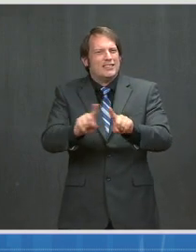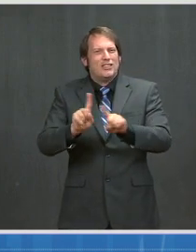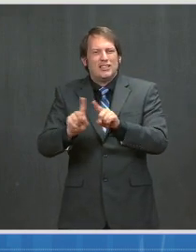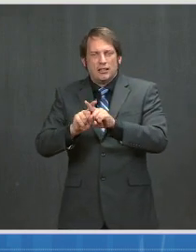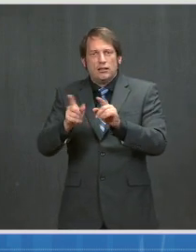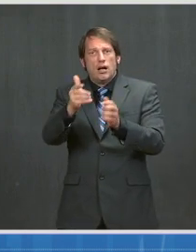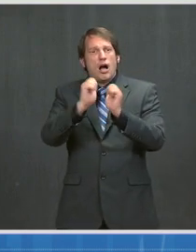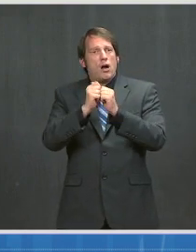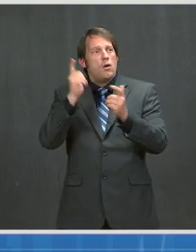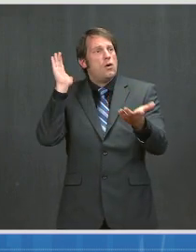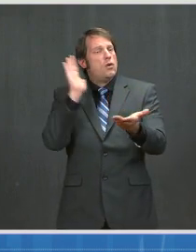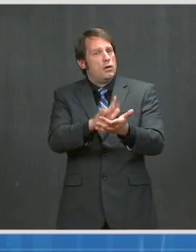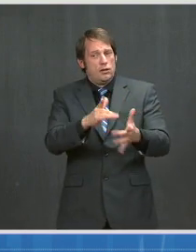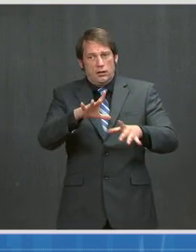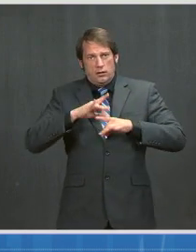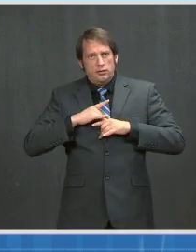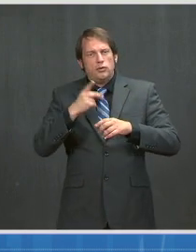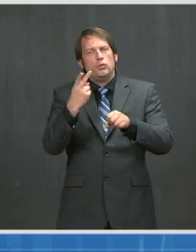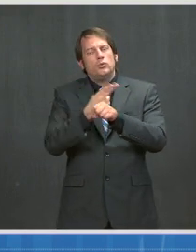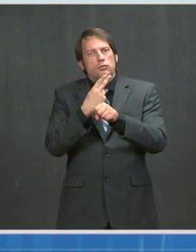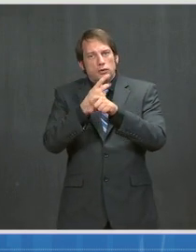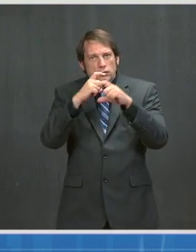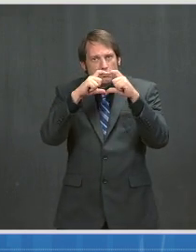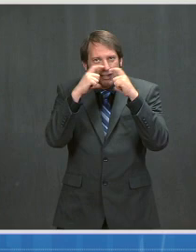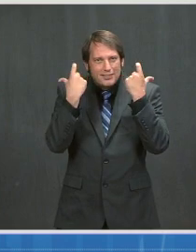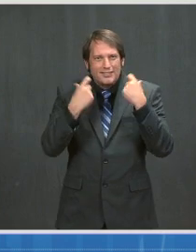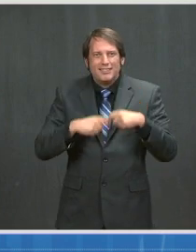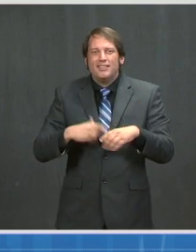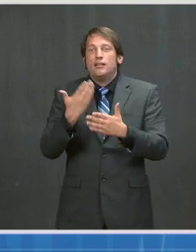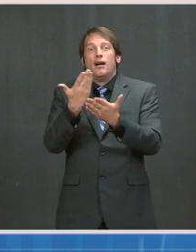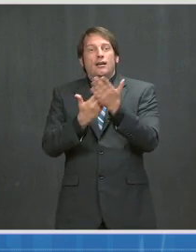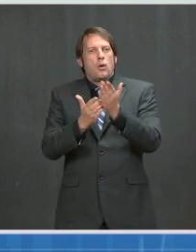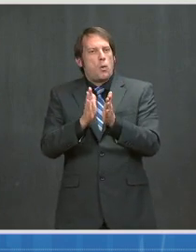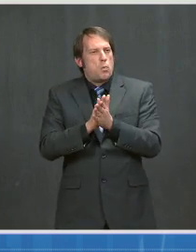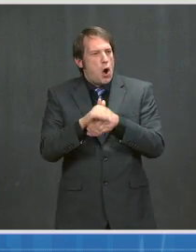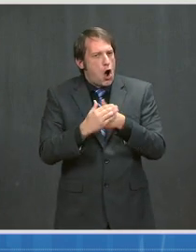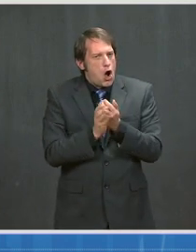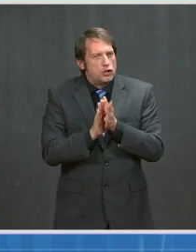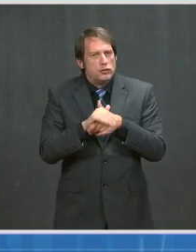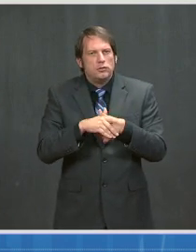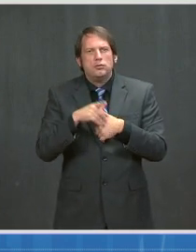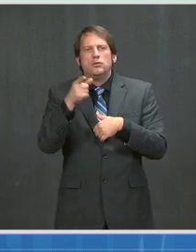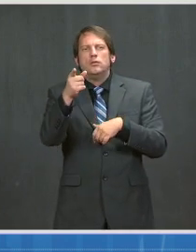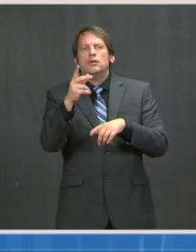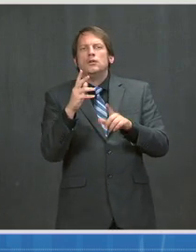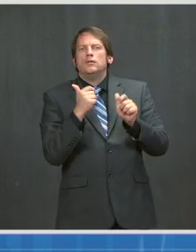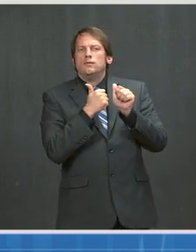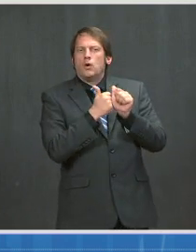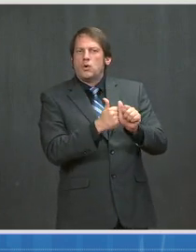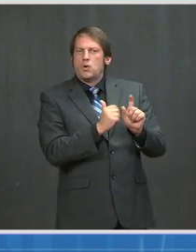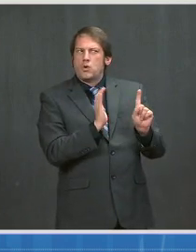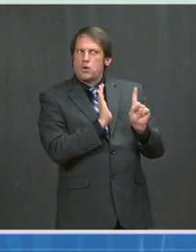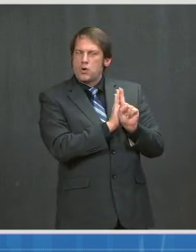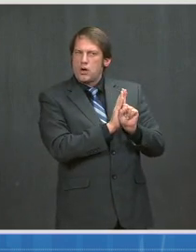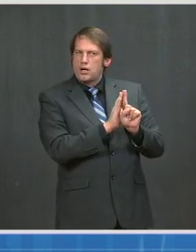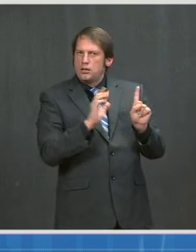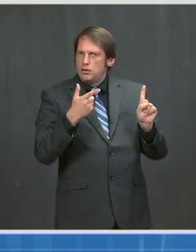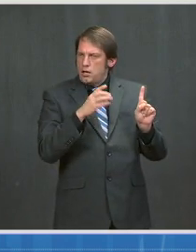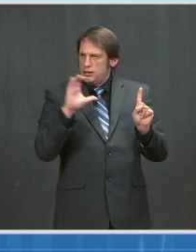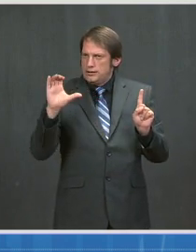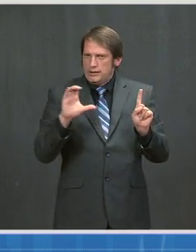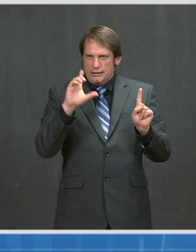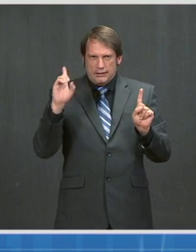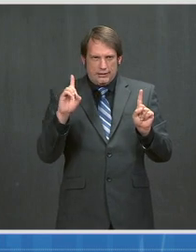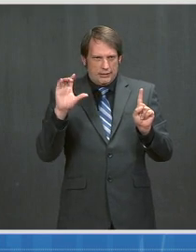and correctly, washing your hands, and by following CDC and OSHA guidance to maintain healthy facilities. The main way people are